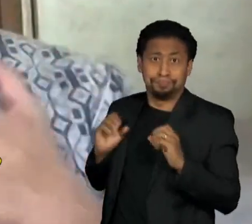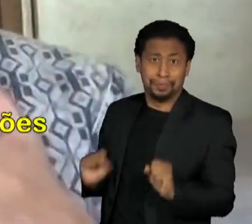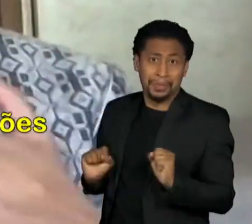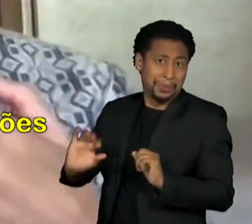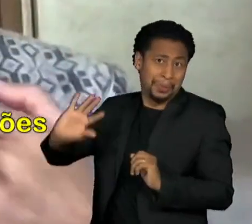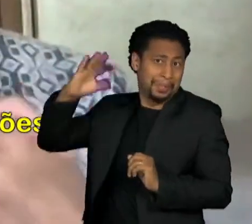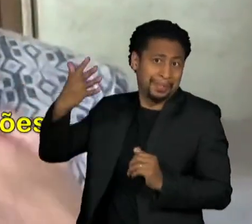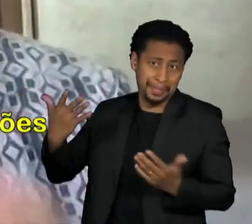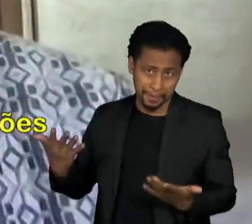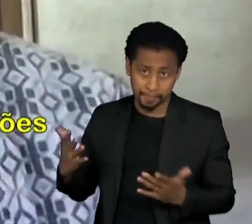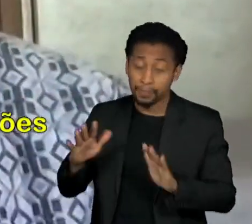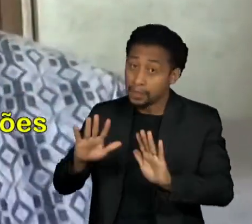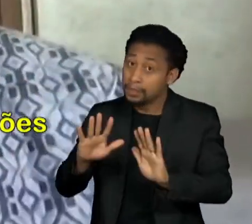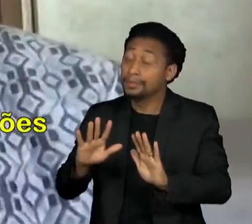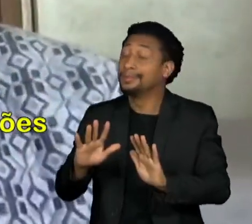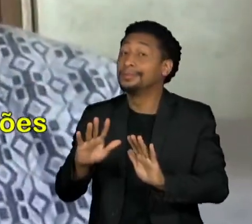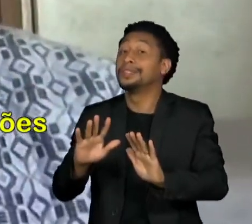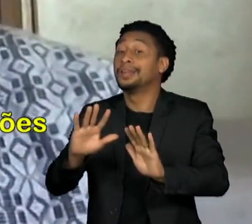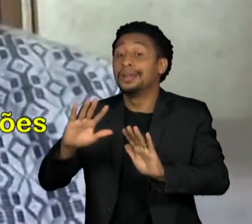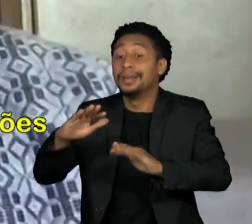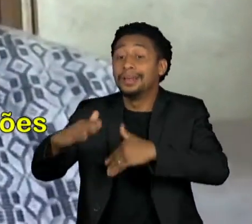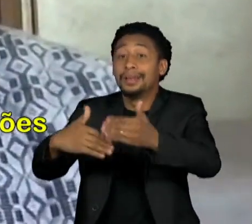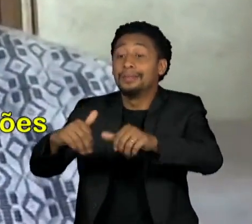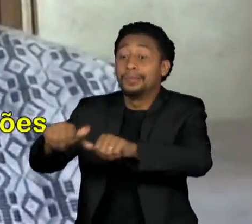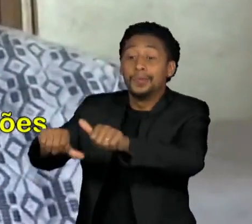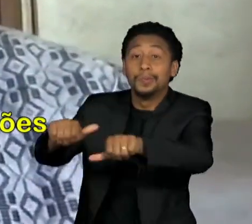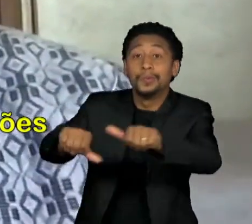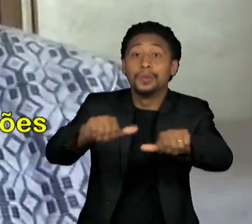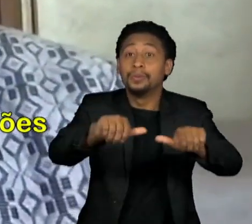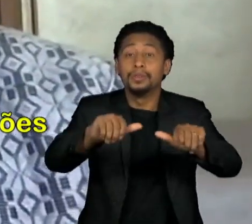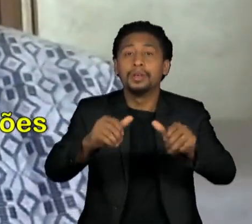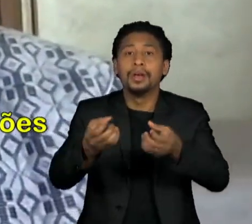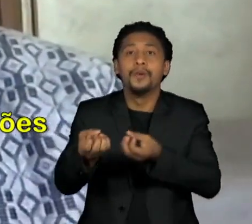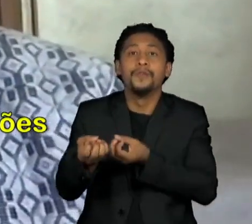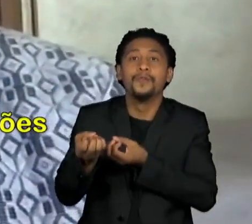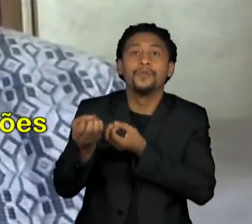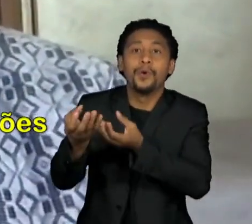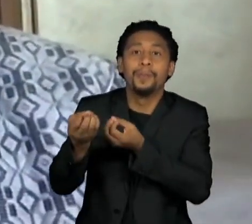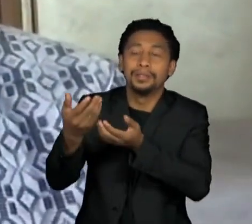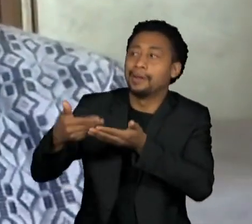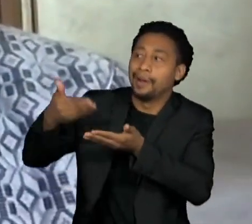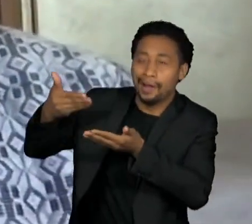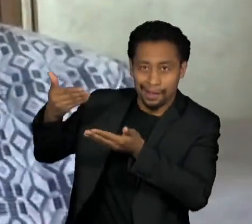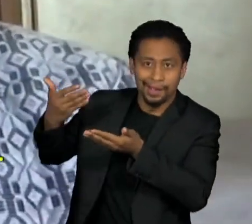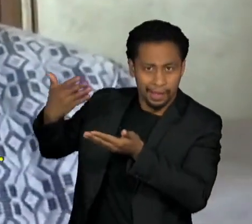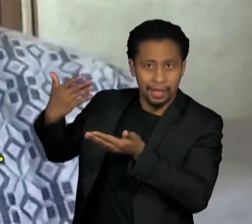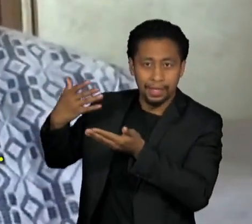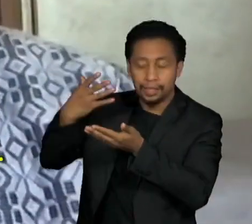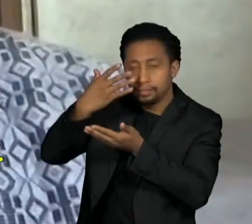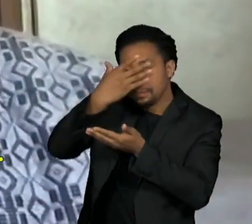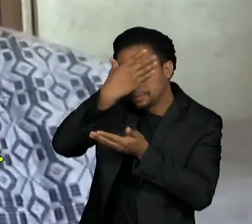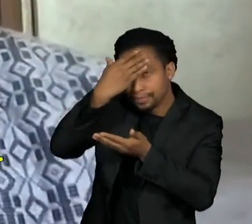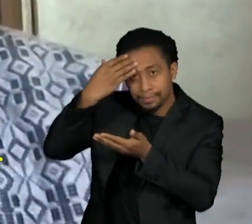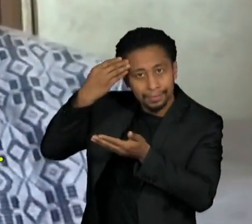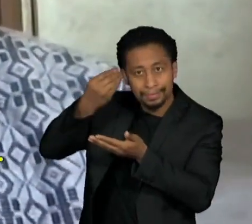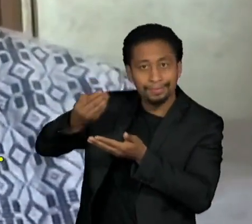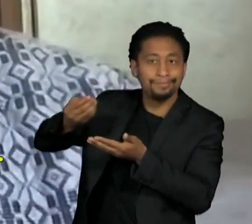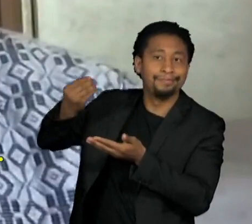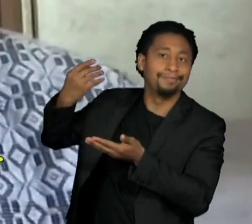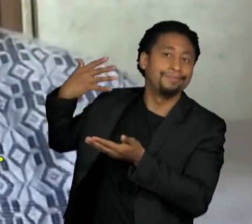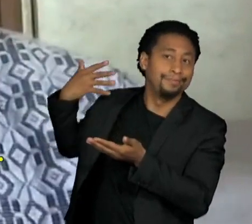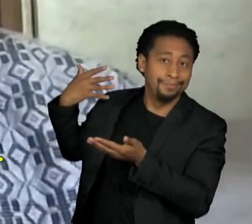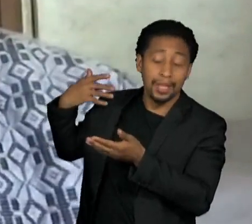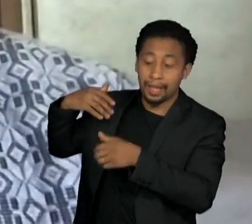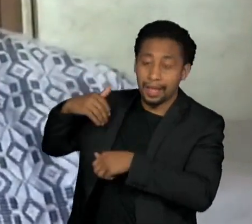front of our eyes. We're forgetting because information operations is literally treating us like